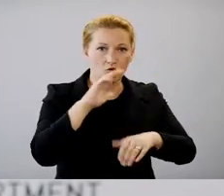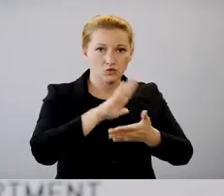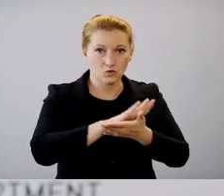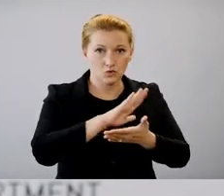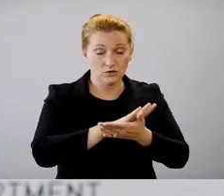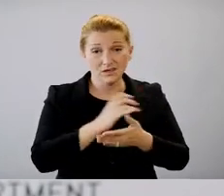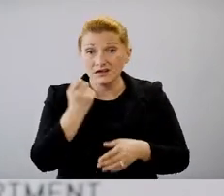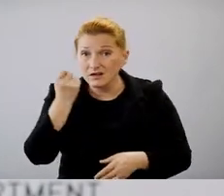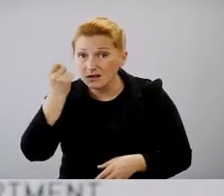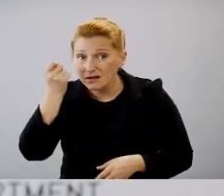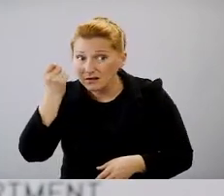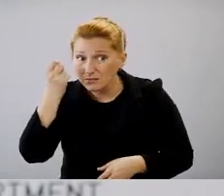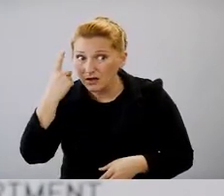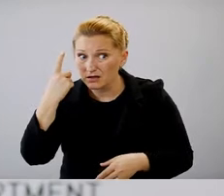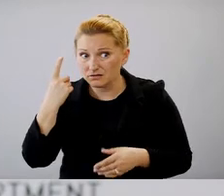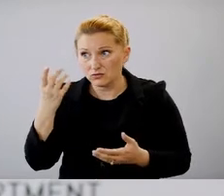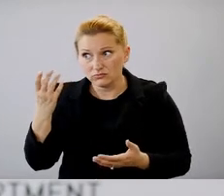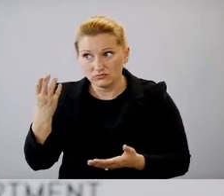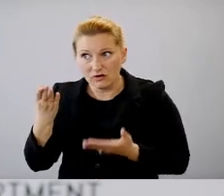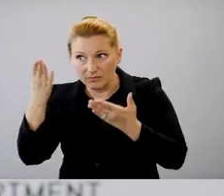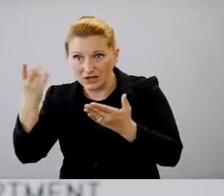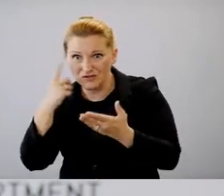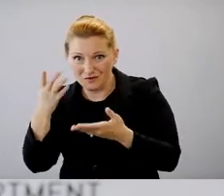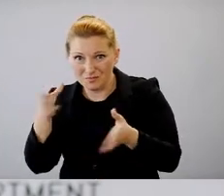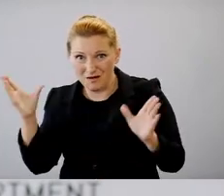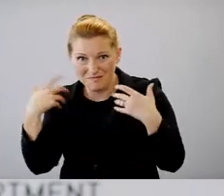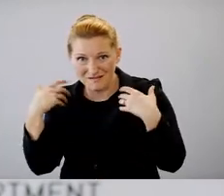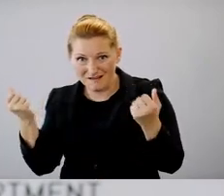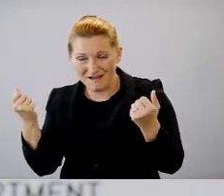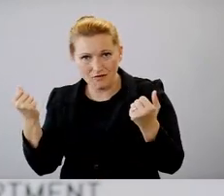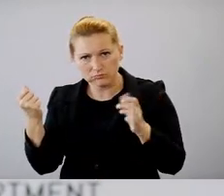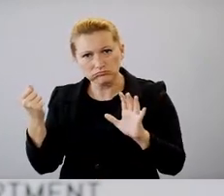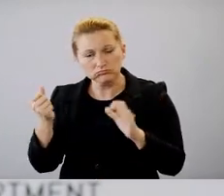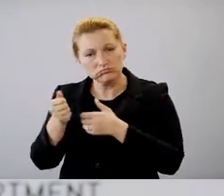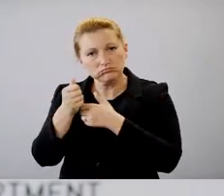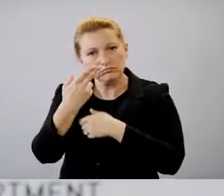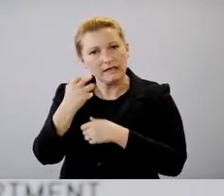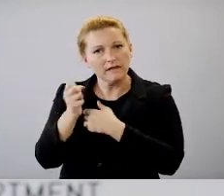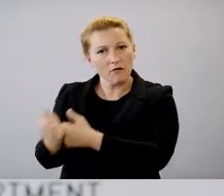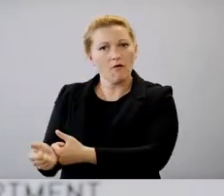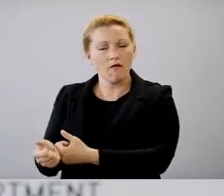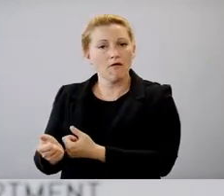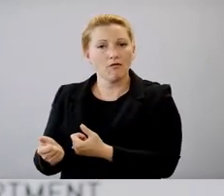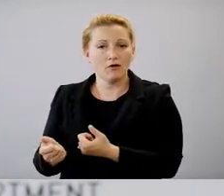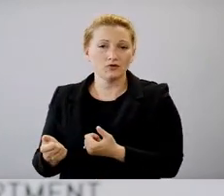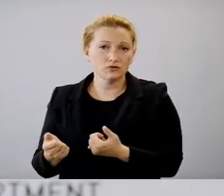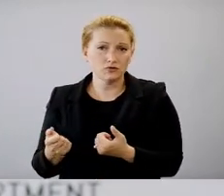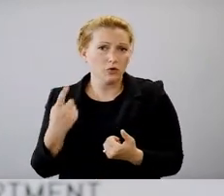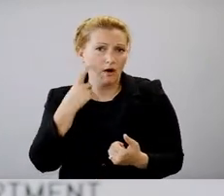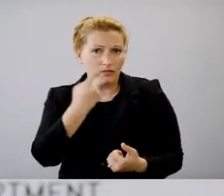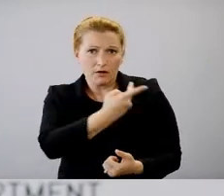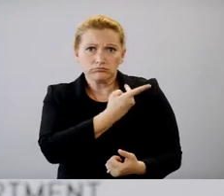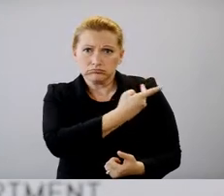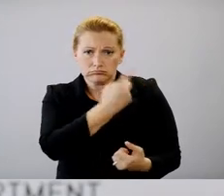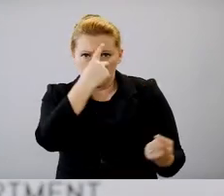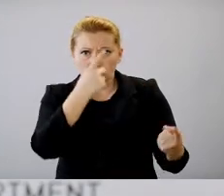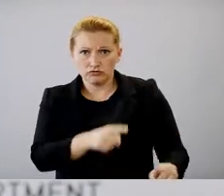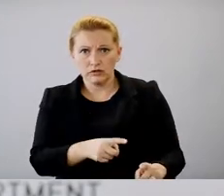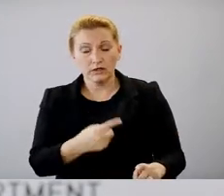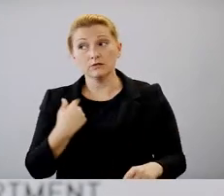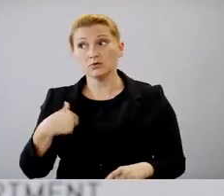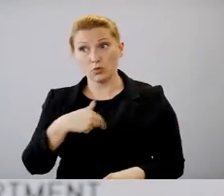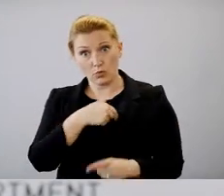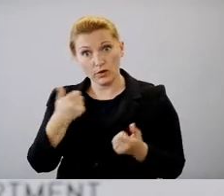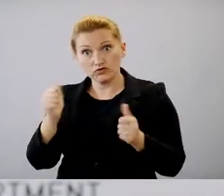wear a mask when they're around that, um, I don't think we're on separate pages for that. And so it really is encouraging parents